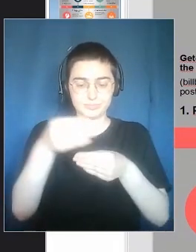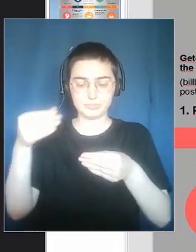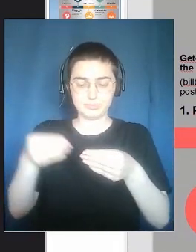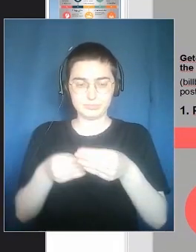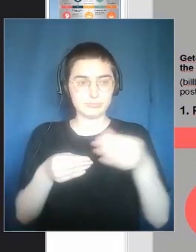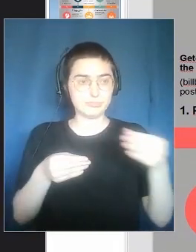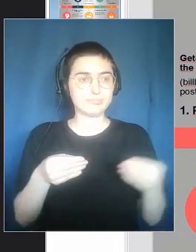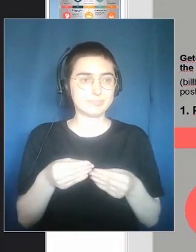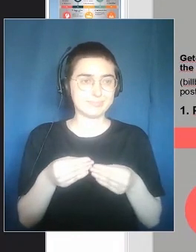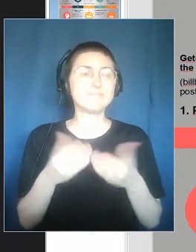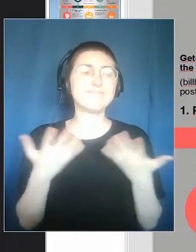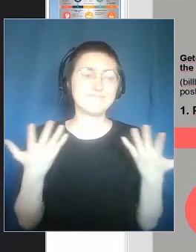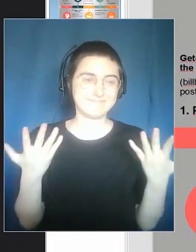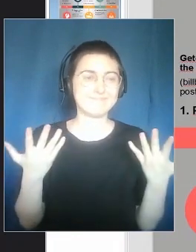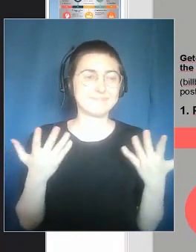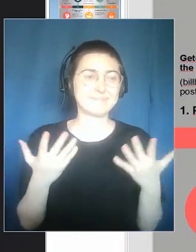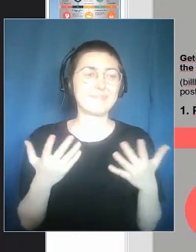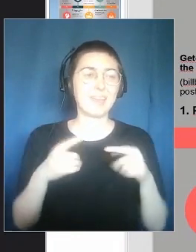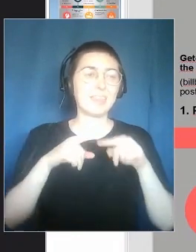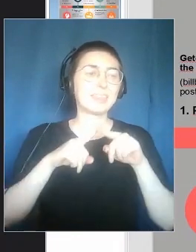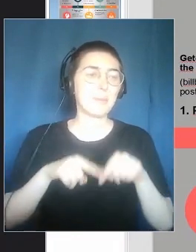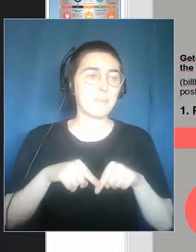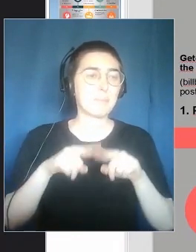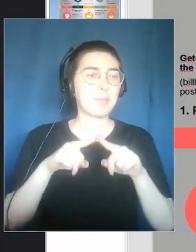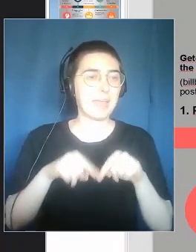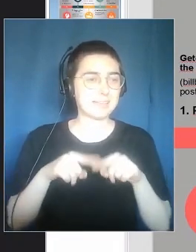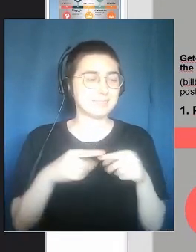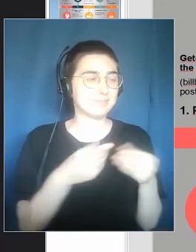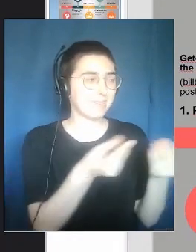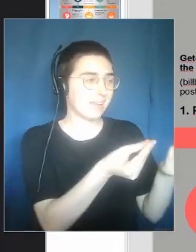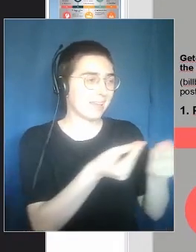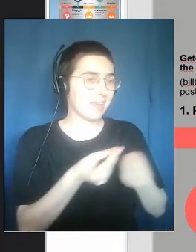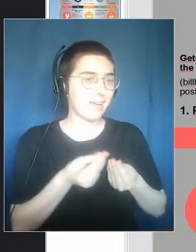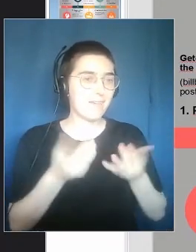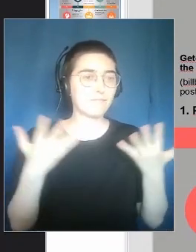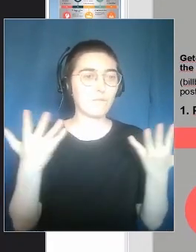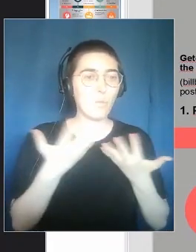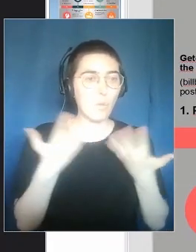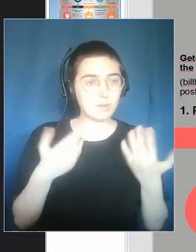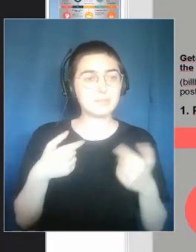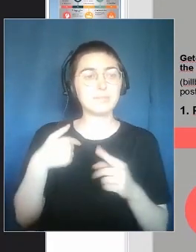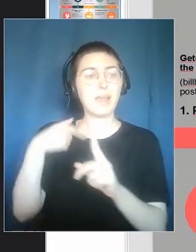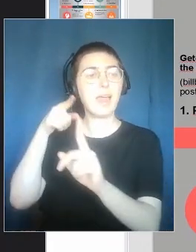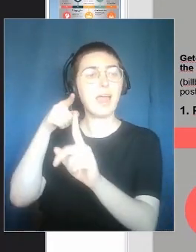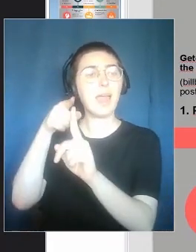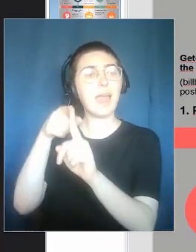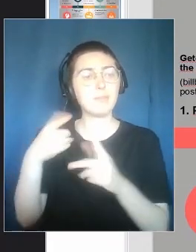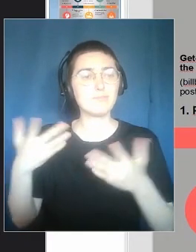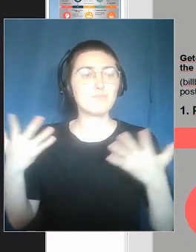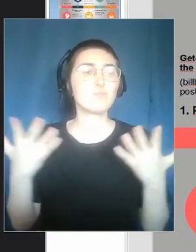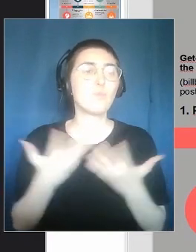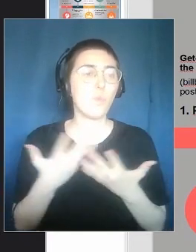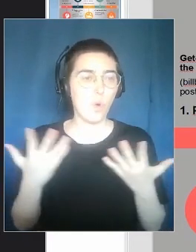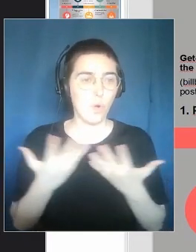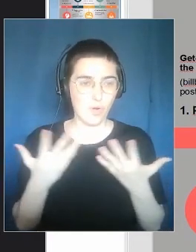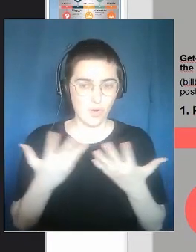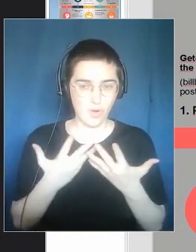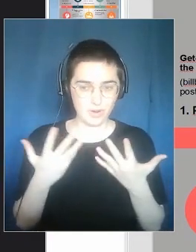what we want to tell. It depends on what we are given.